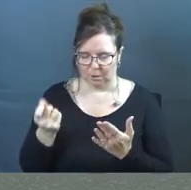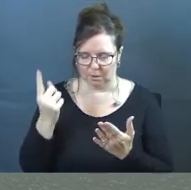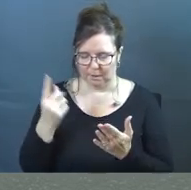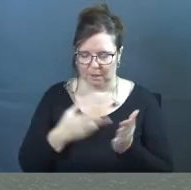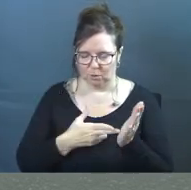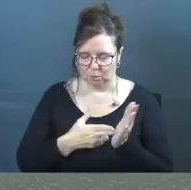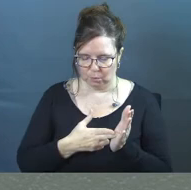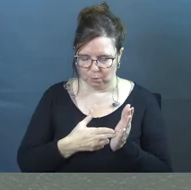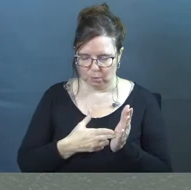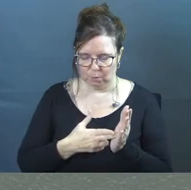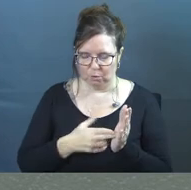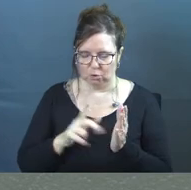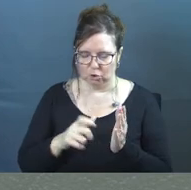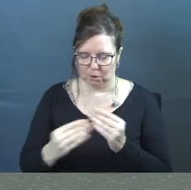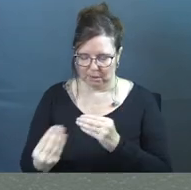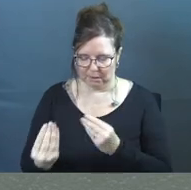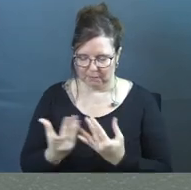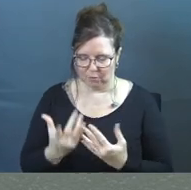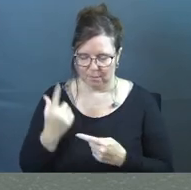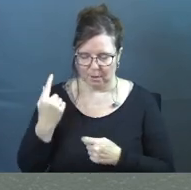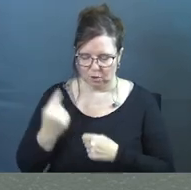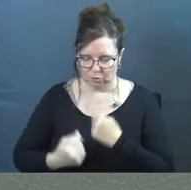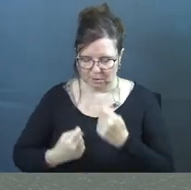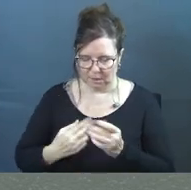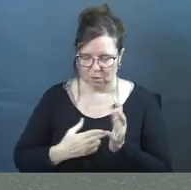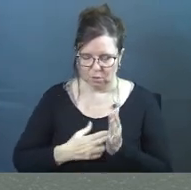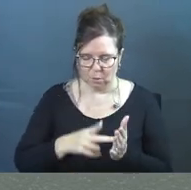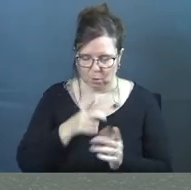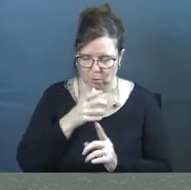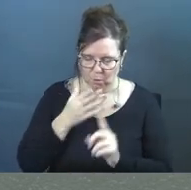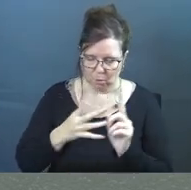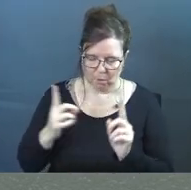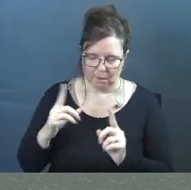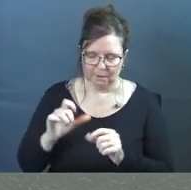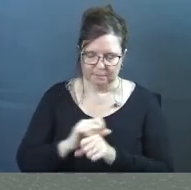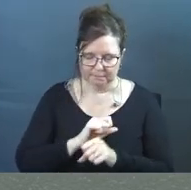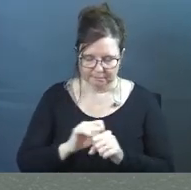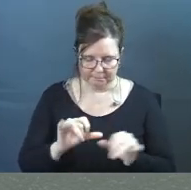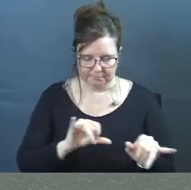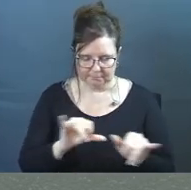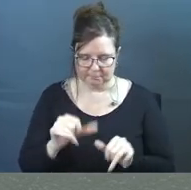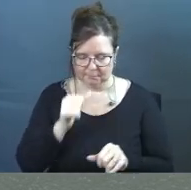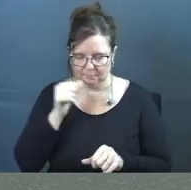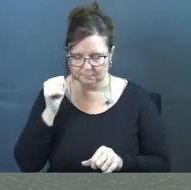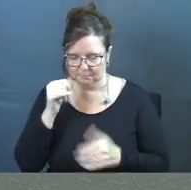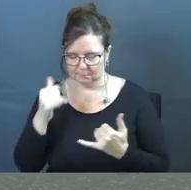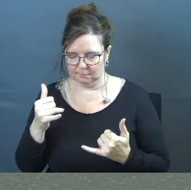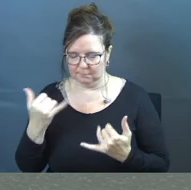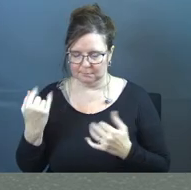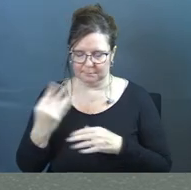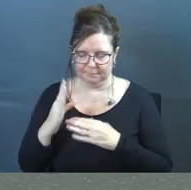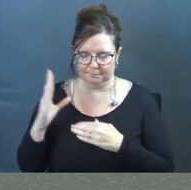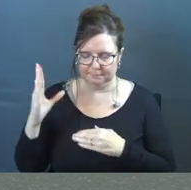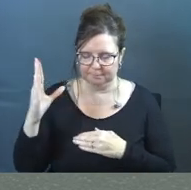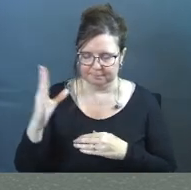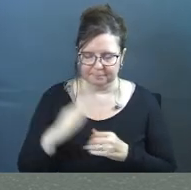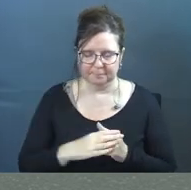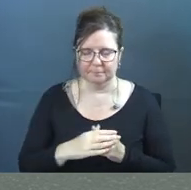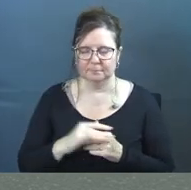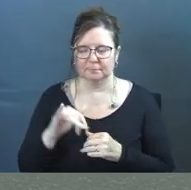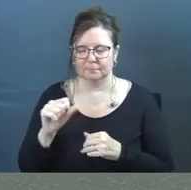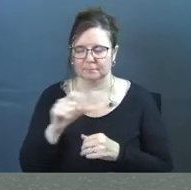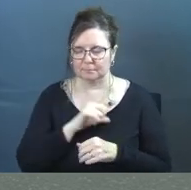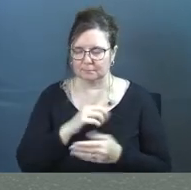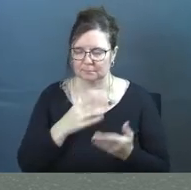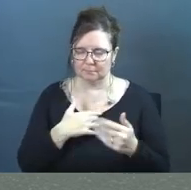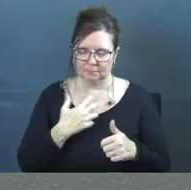that truth should inform our traditions. That the truth of who you are is the same yesterday, today and forever, Lord. And yes, though,